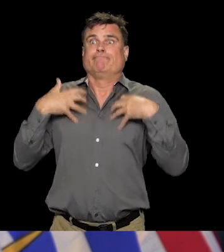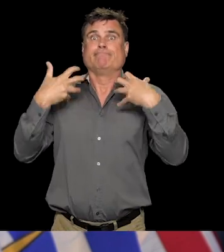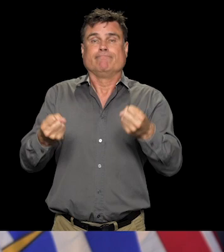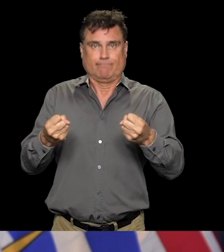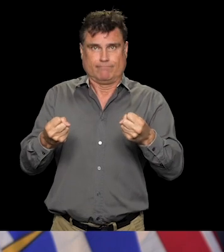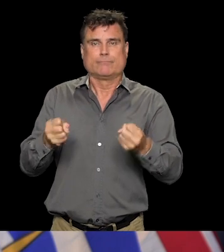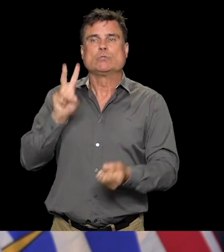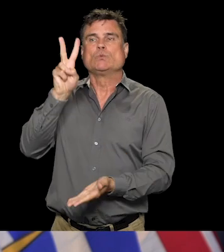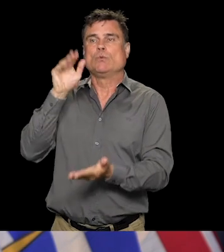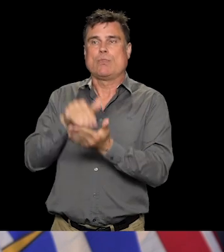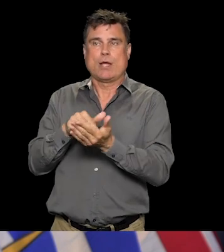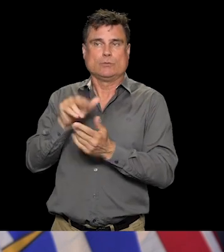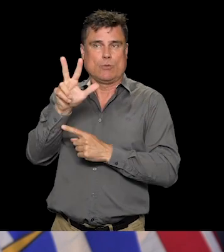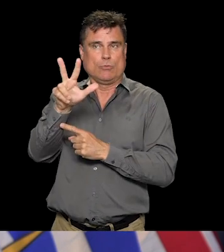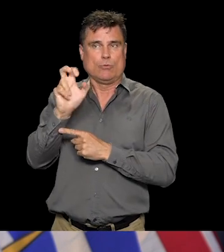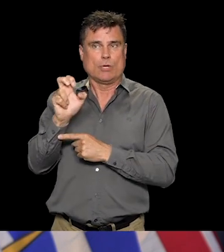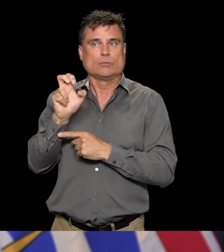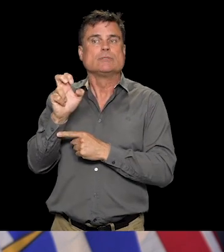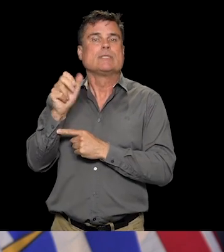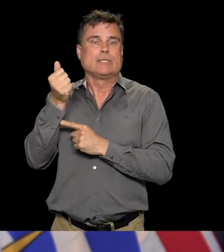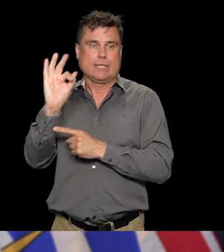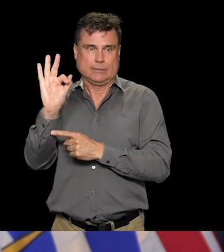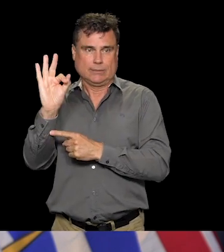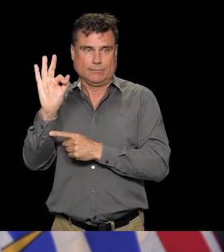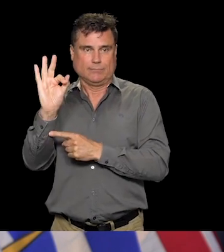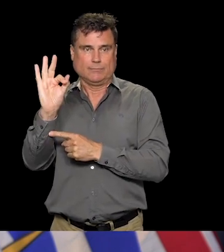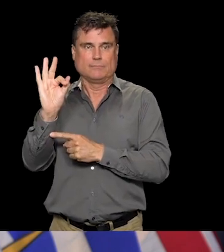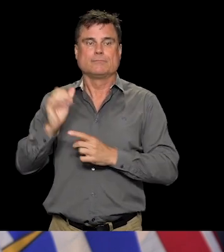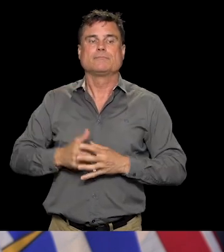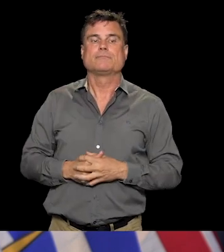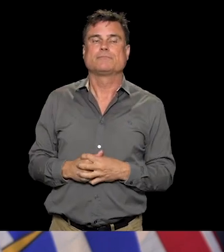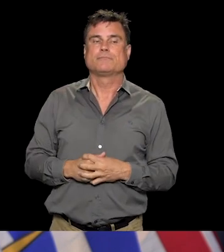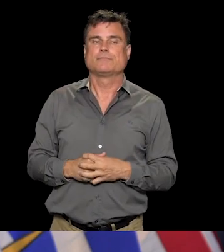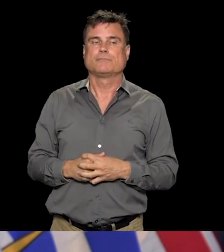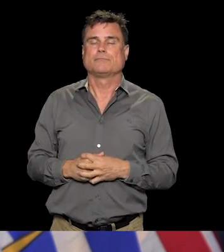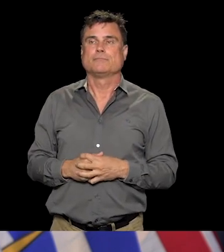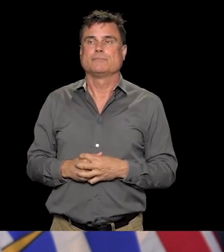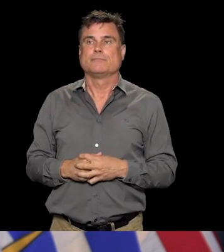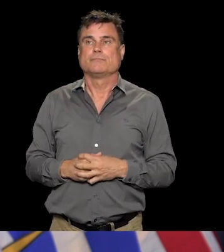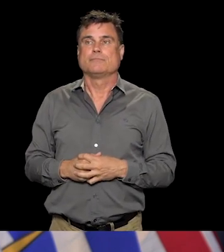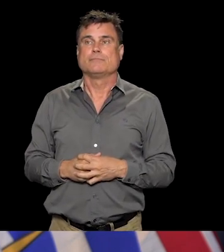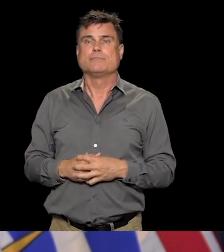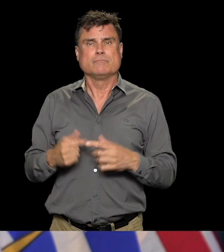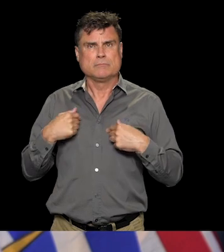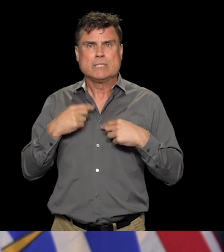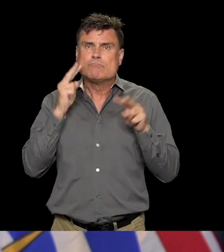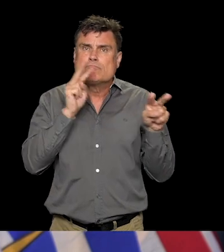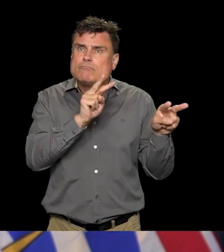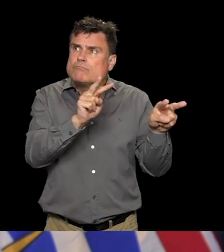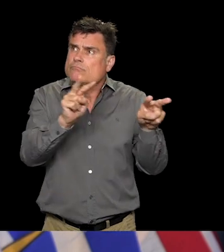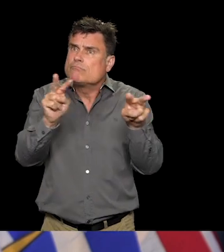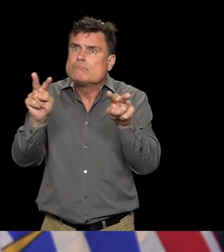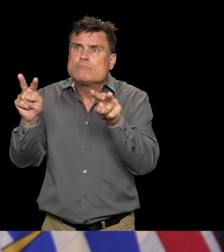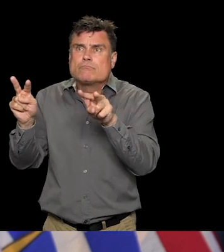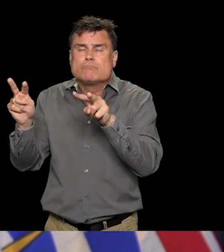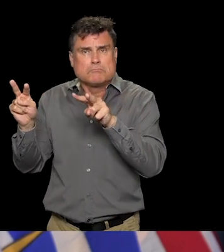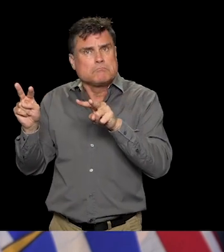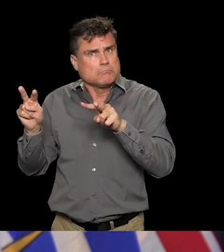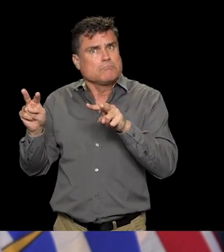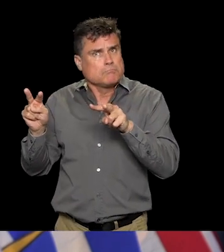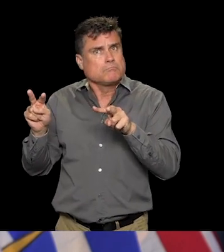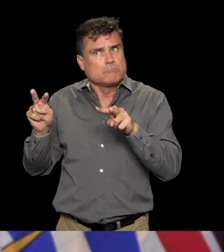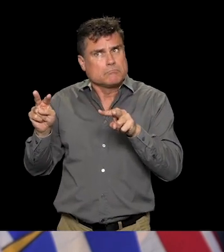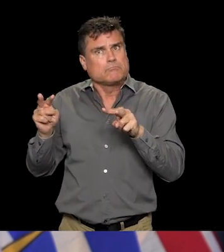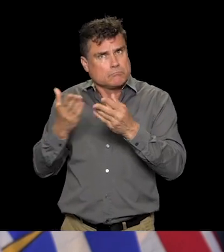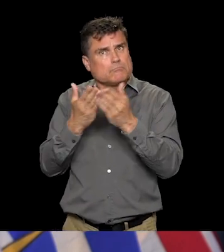grateful that in recent weeks our numbers of new cases here in British Columbia continue to trend down and to be low. We have had, as